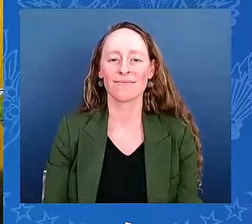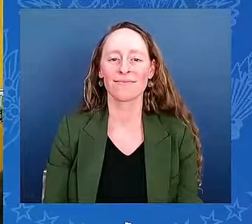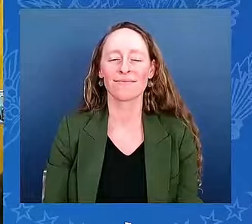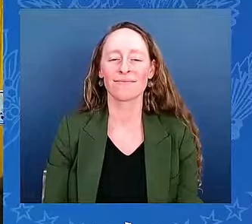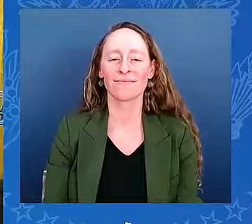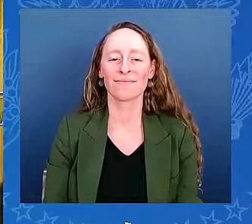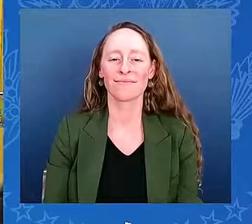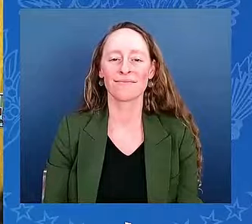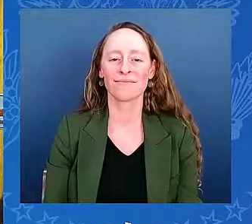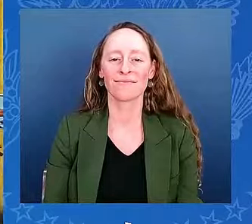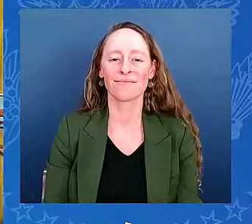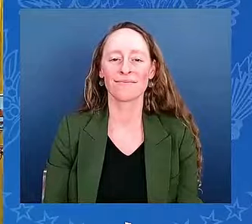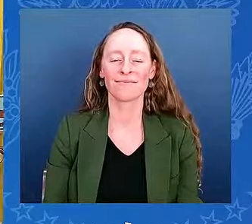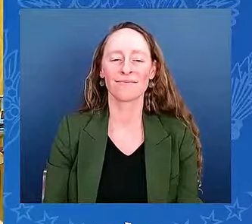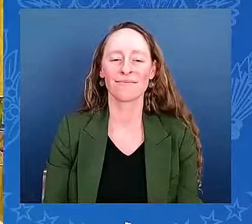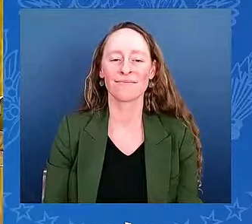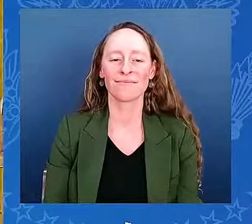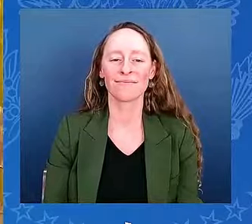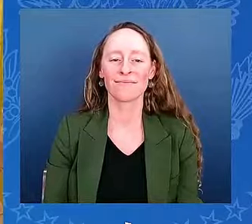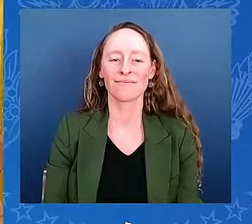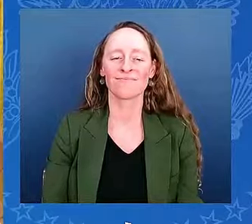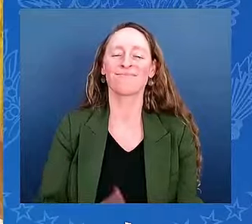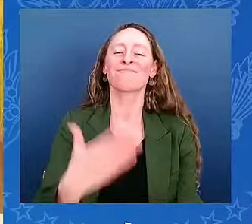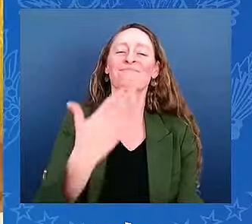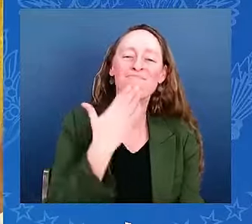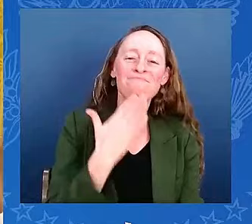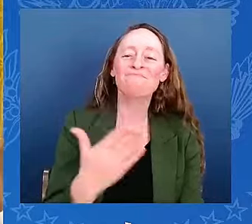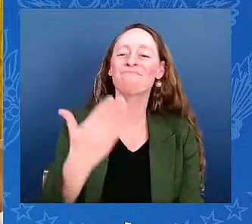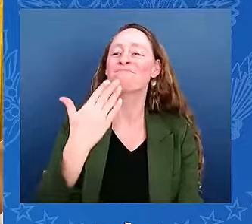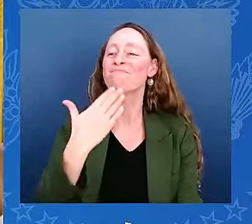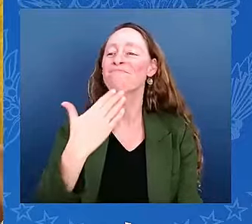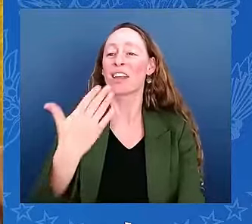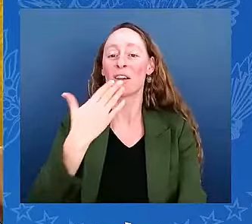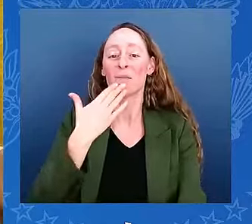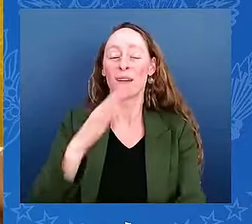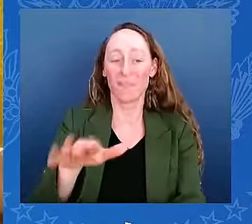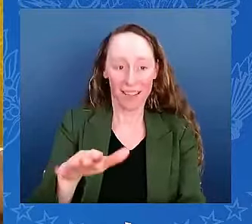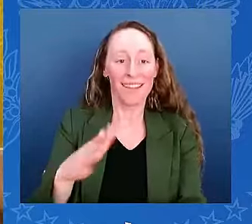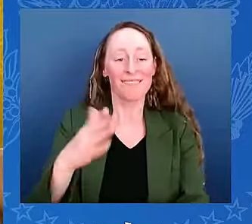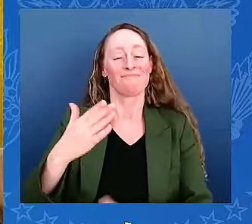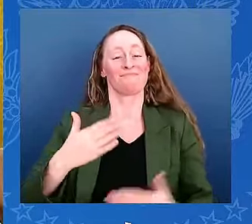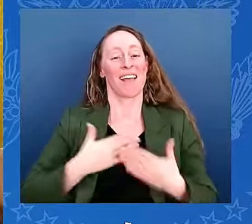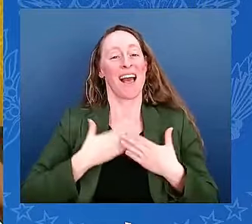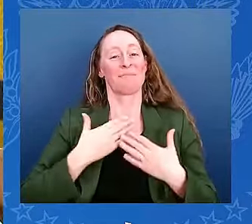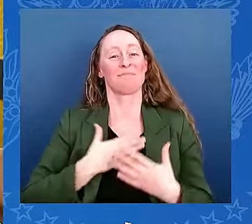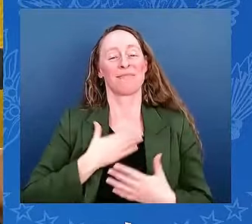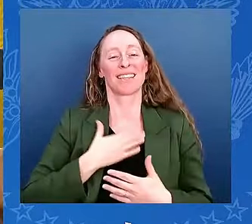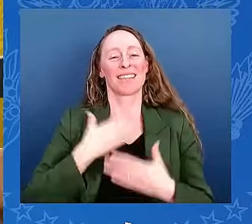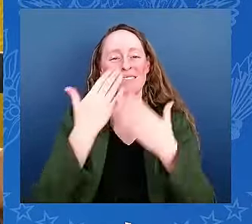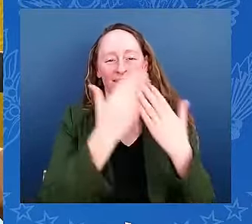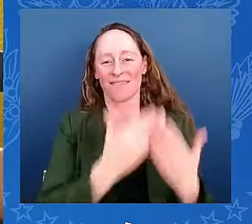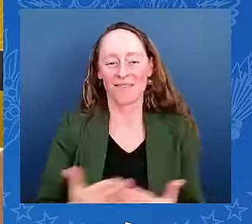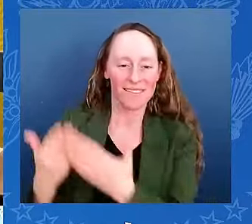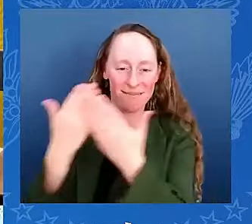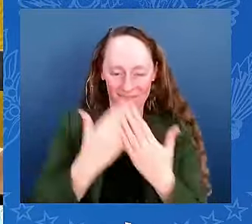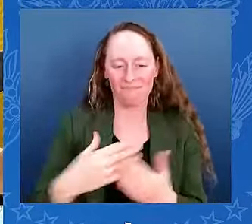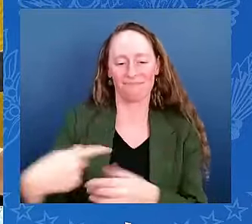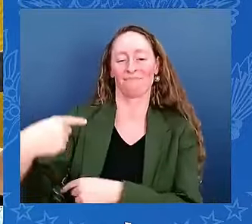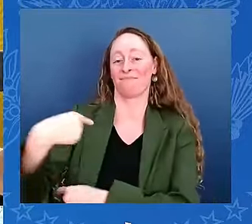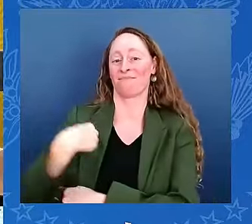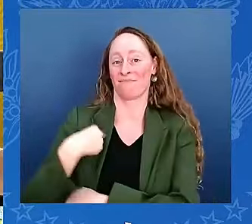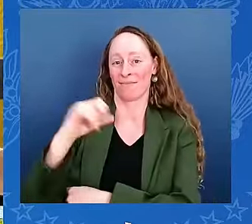Good afternoon and happy Diwali everyone. My name is Shrusi Amula and I am a freshman at Georgetown